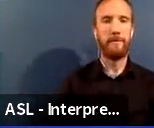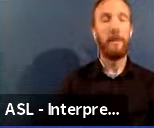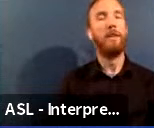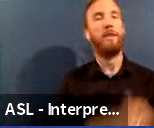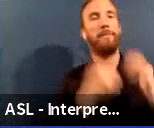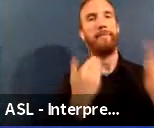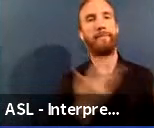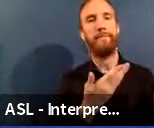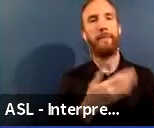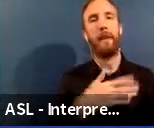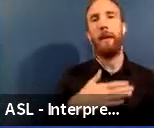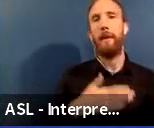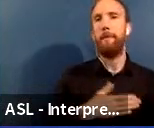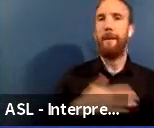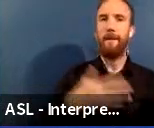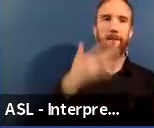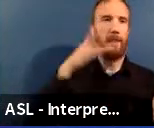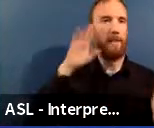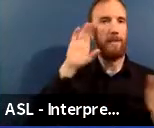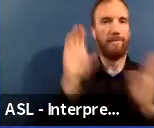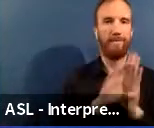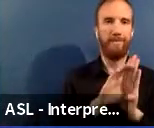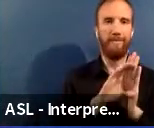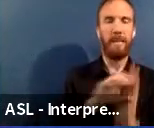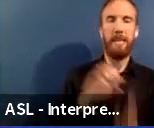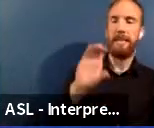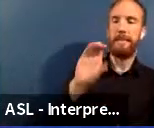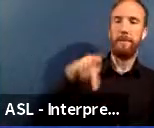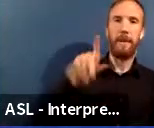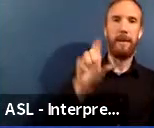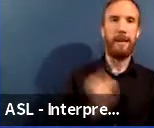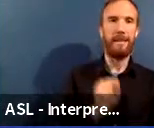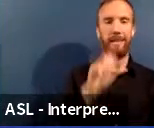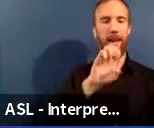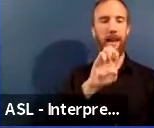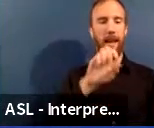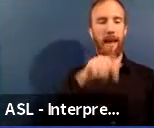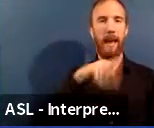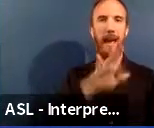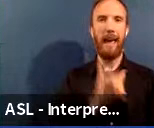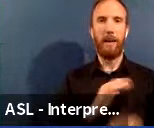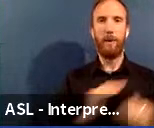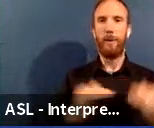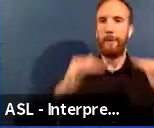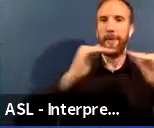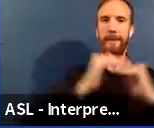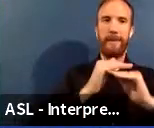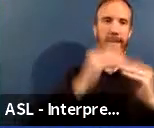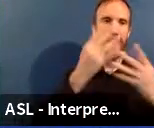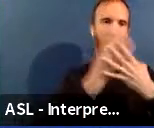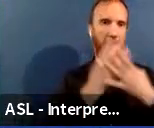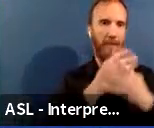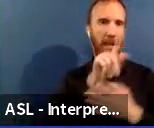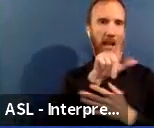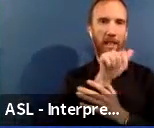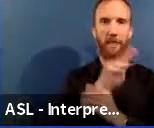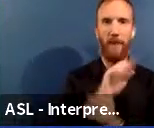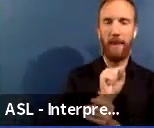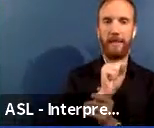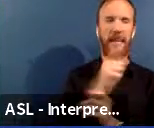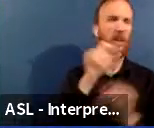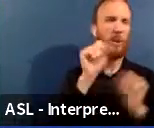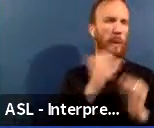here's my favorite image is the CPS equity lens and in our CPS equity framework that you can find